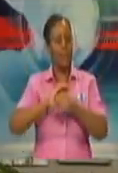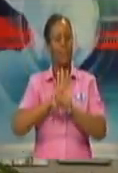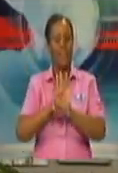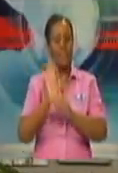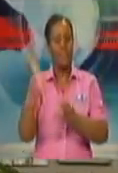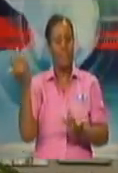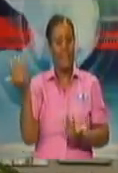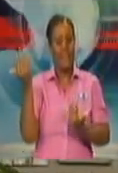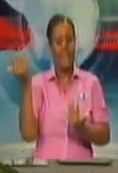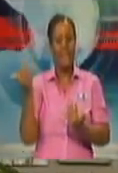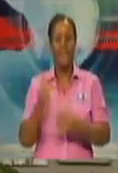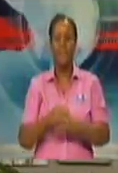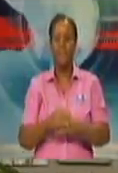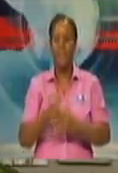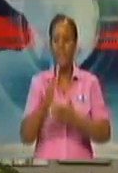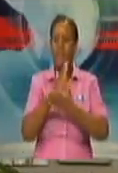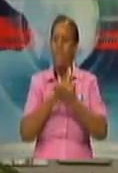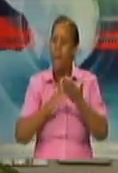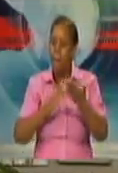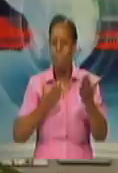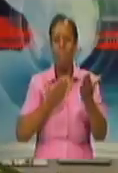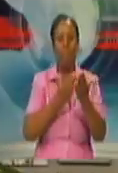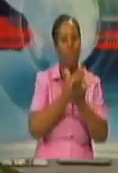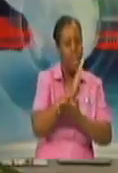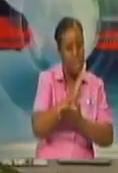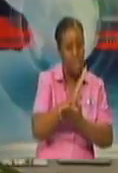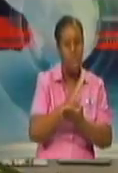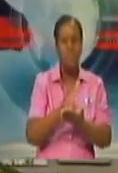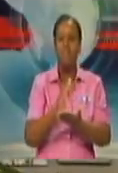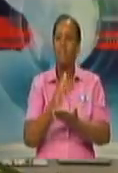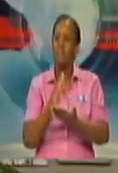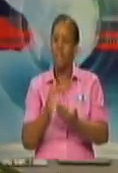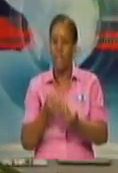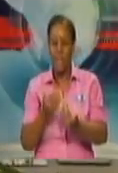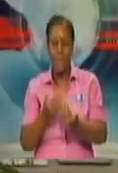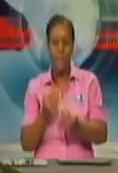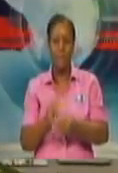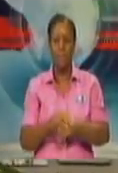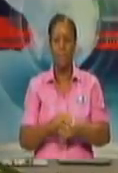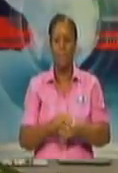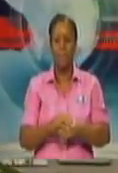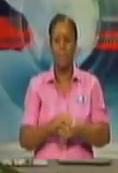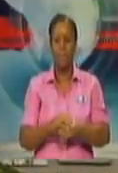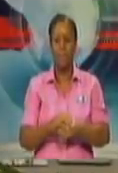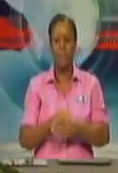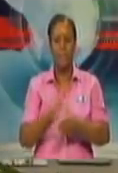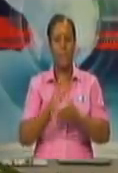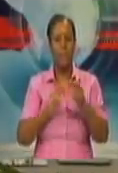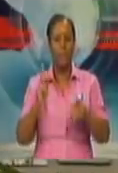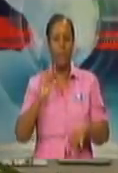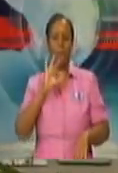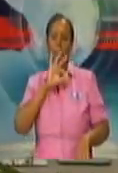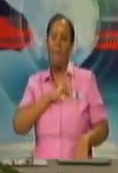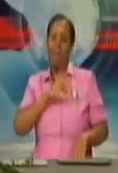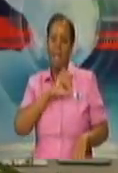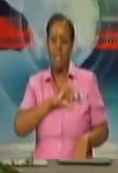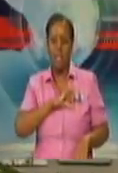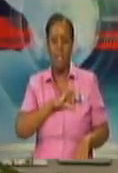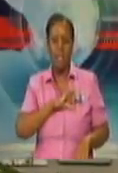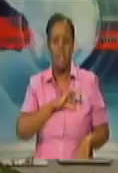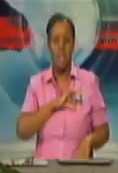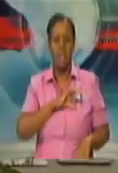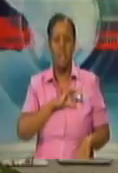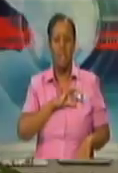one. Registered maxi-taxi and taxi operators will benefit from a one-time payment of a $2,000